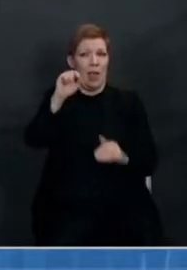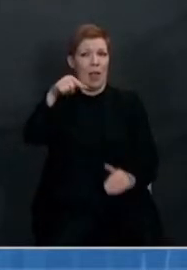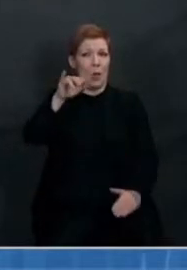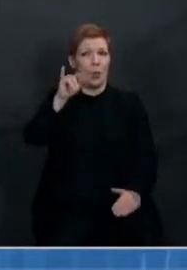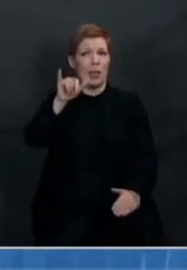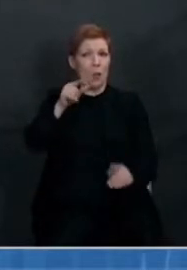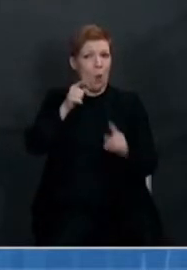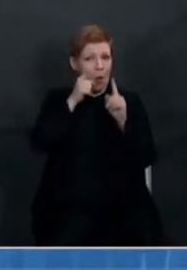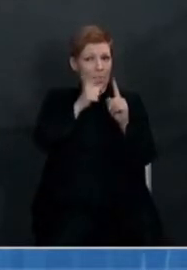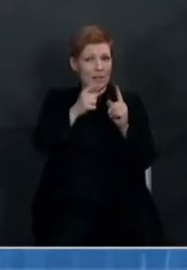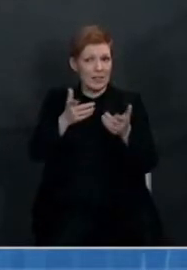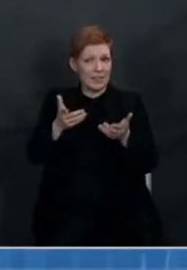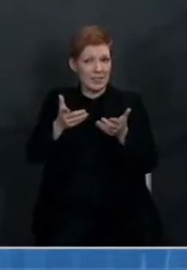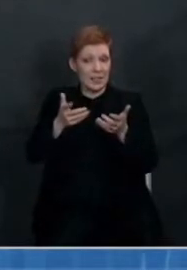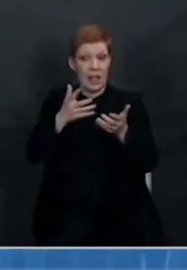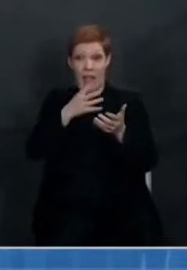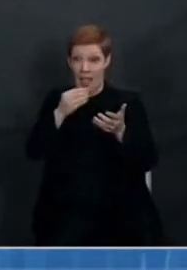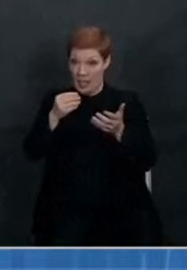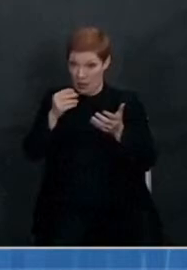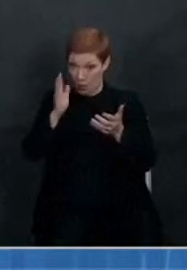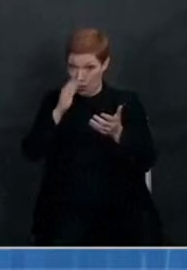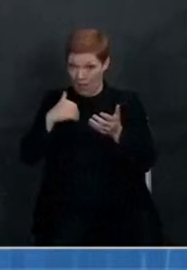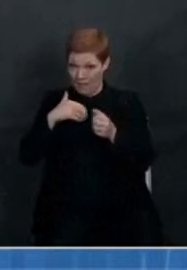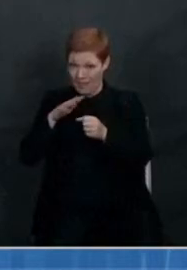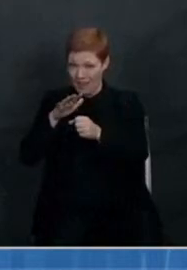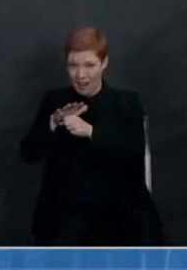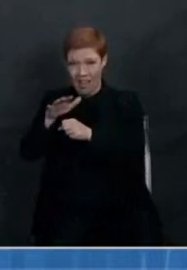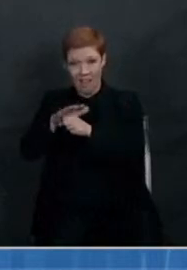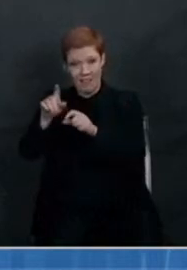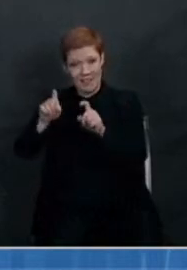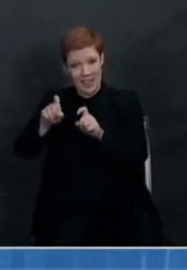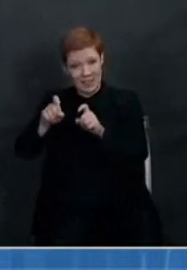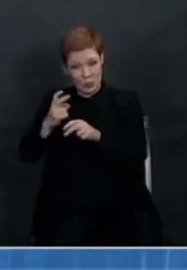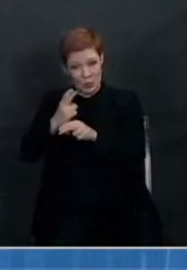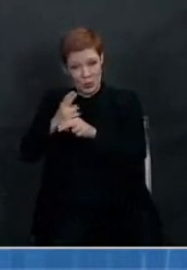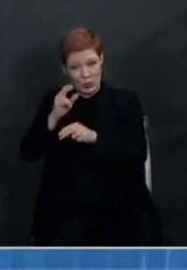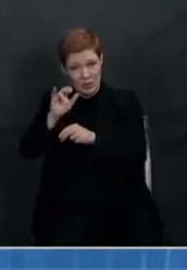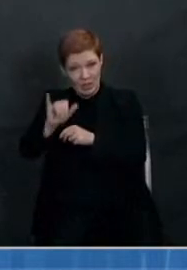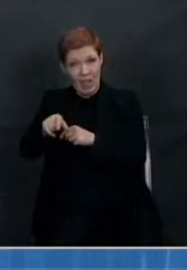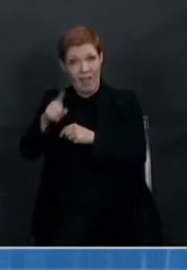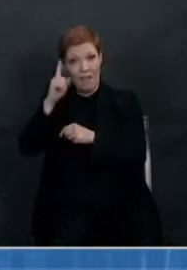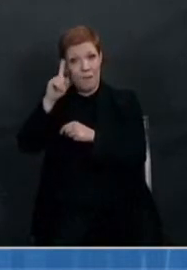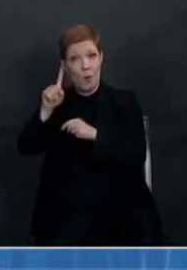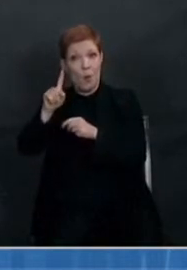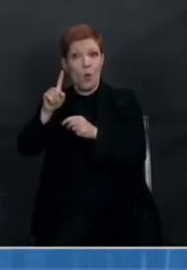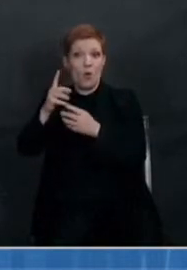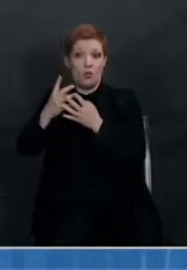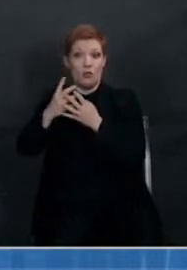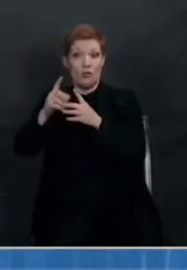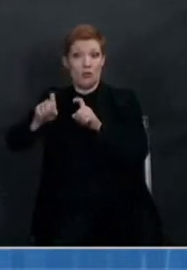And are there even going to be enough of them for it to be used for screening? Thanks, Tamara.